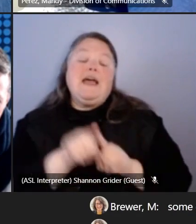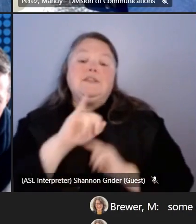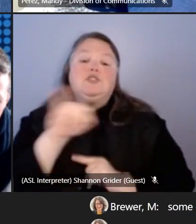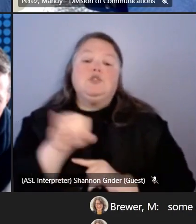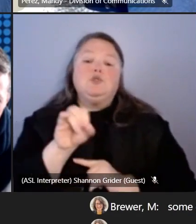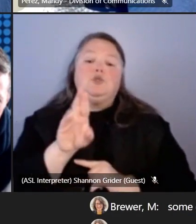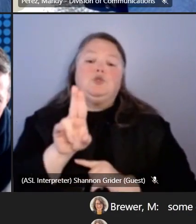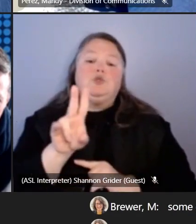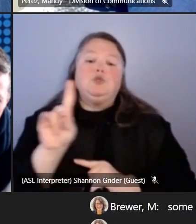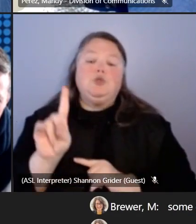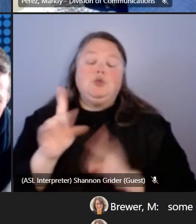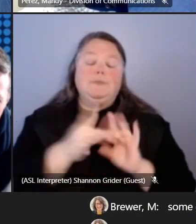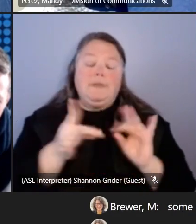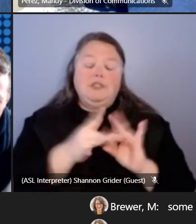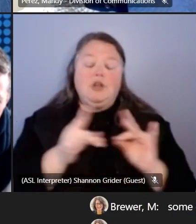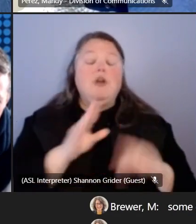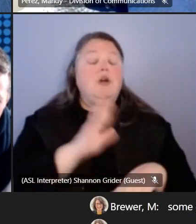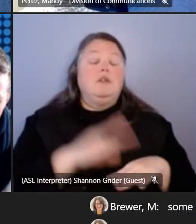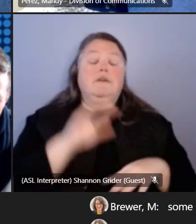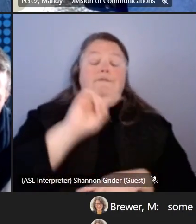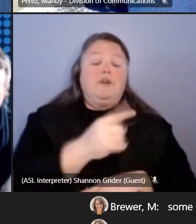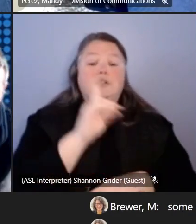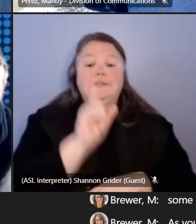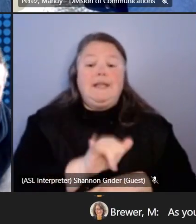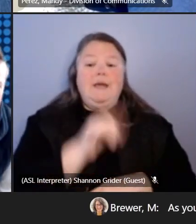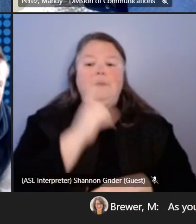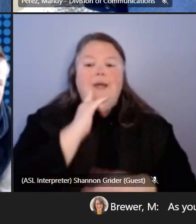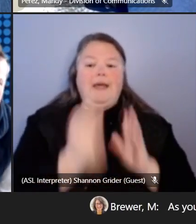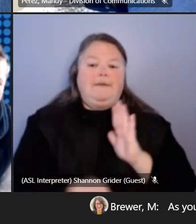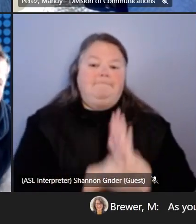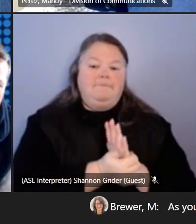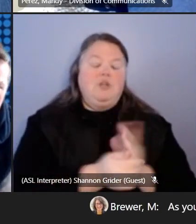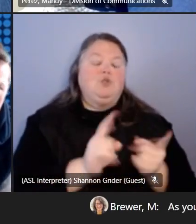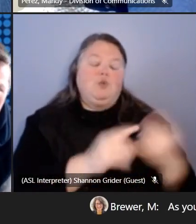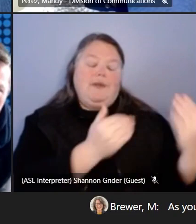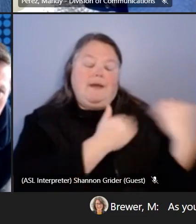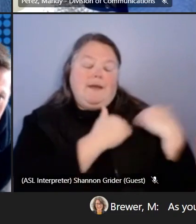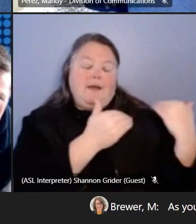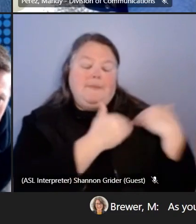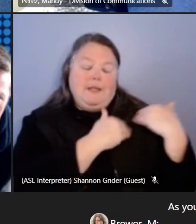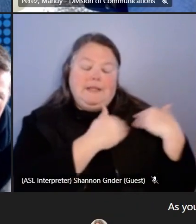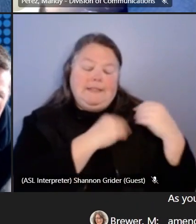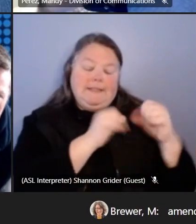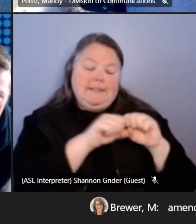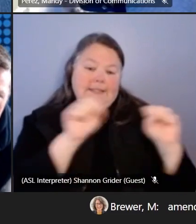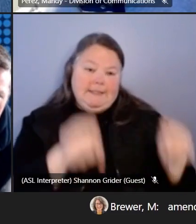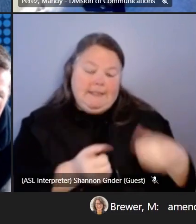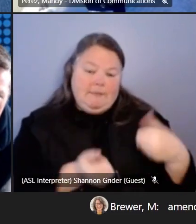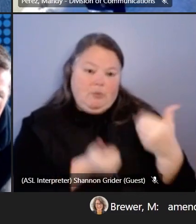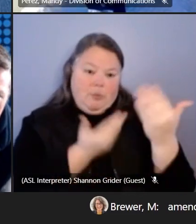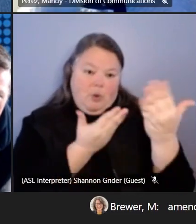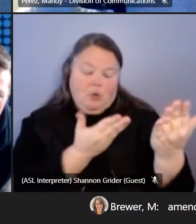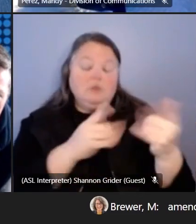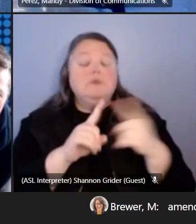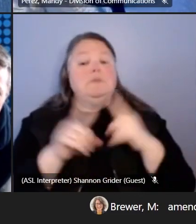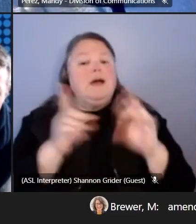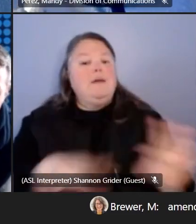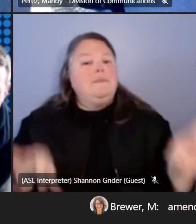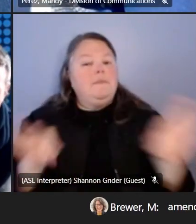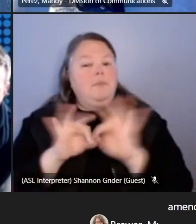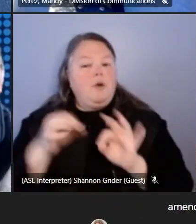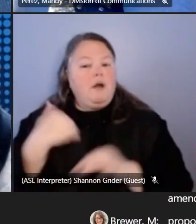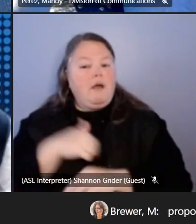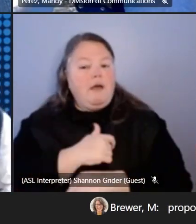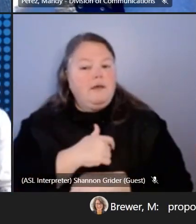we did on the first day have some amendments to our accountability system that were proposed but I think it's important for us to sort of